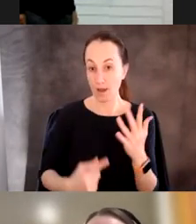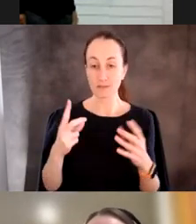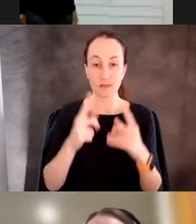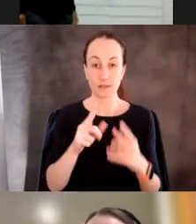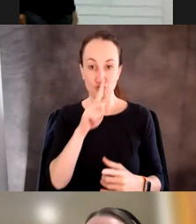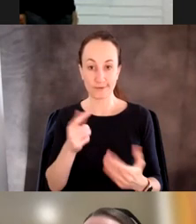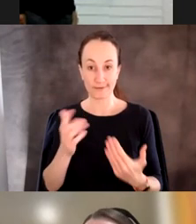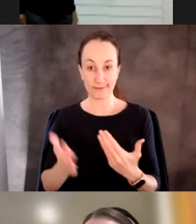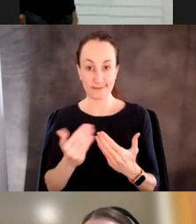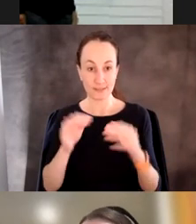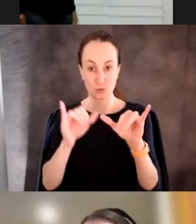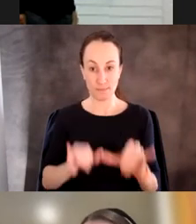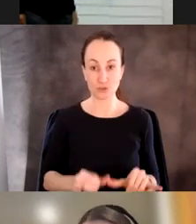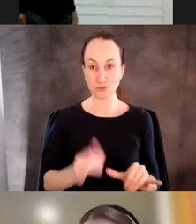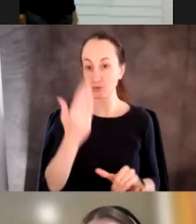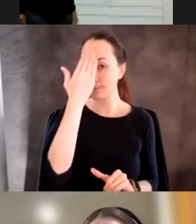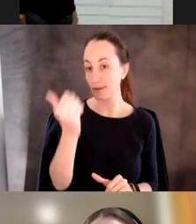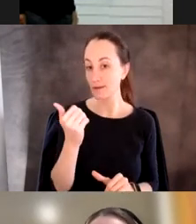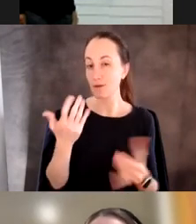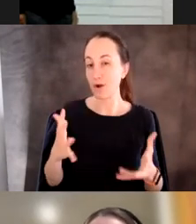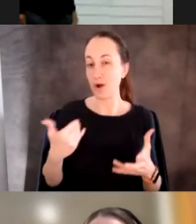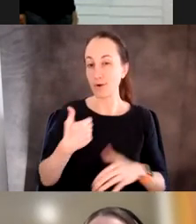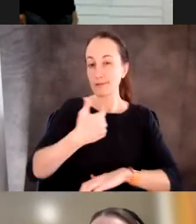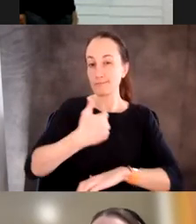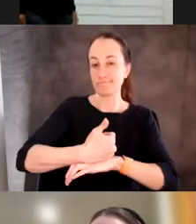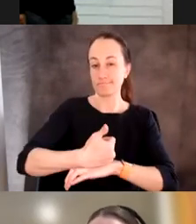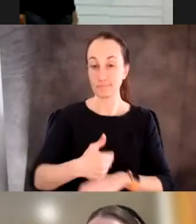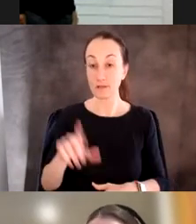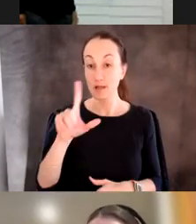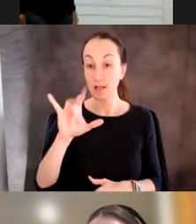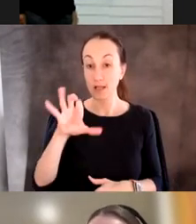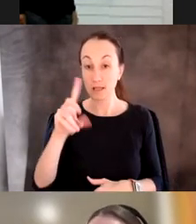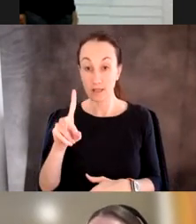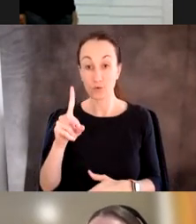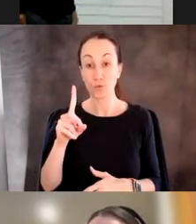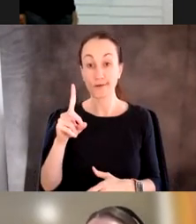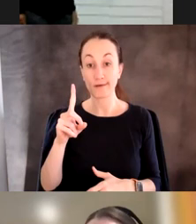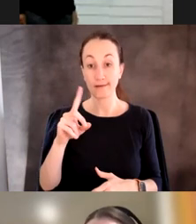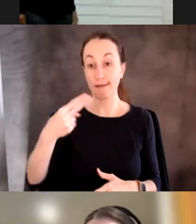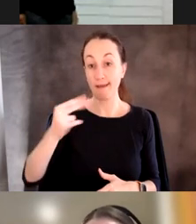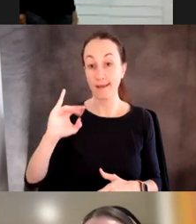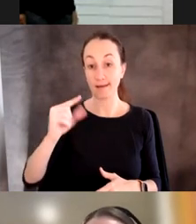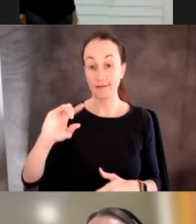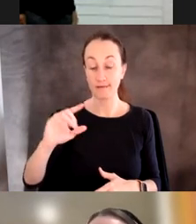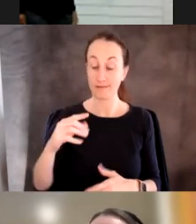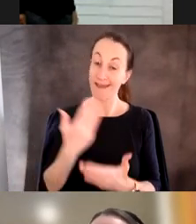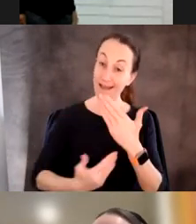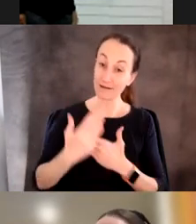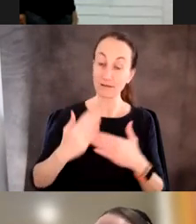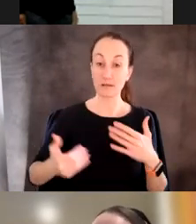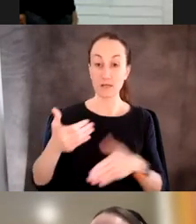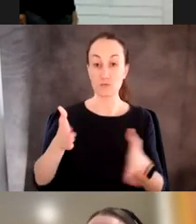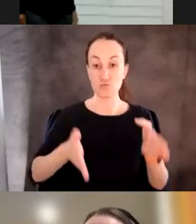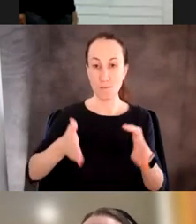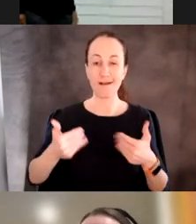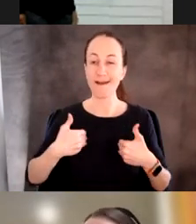to to measure them because there are they're already in plates. So the liquid handling robot I was using, it has this integrated plate reader, which